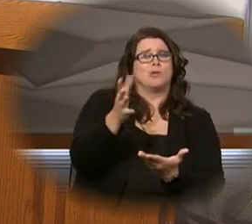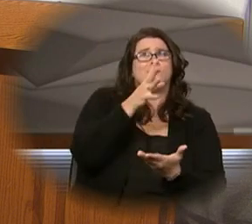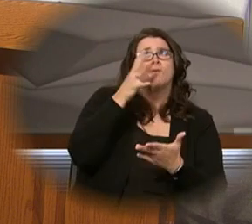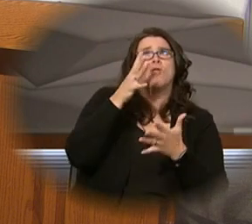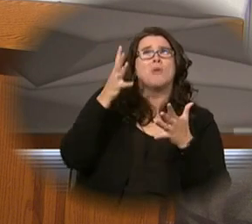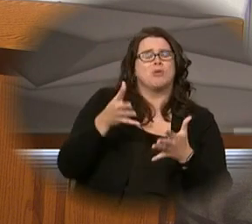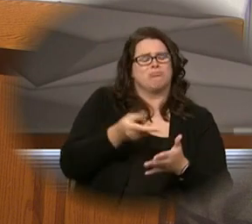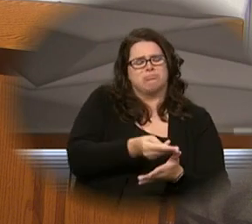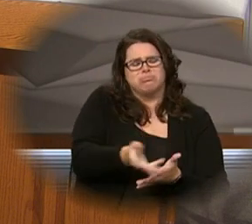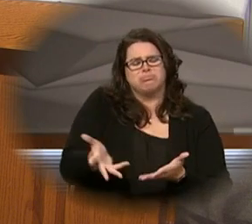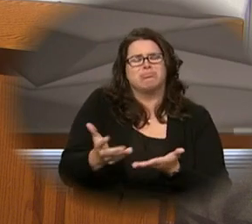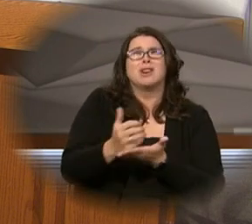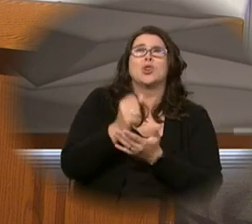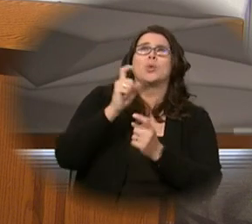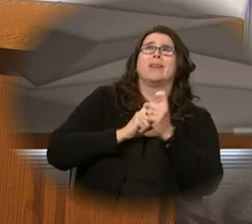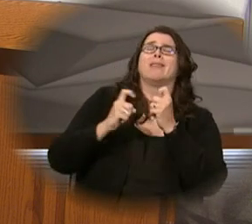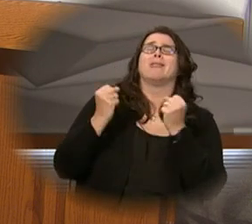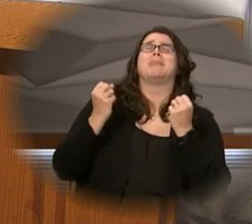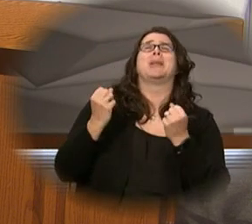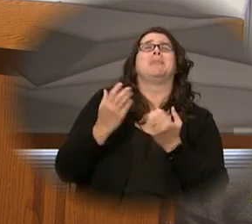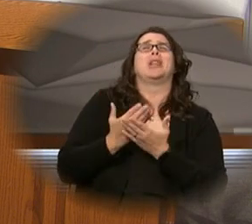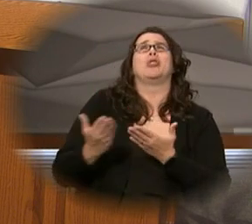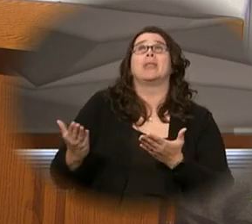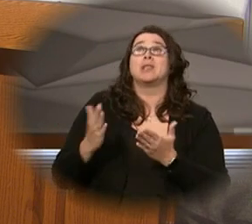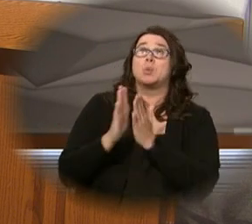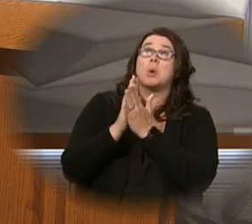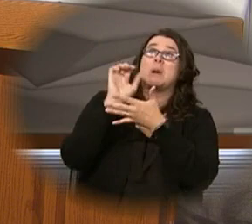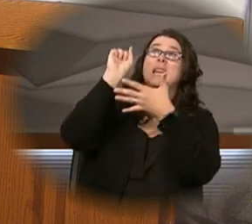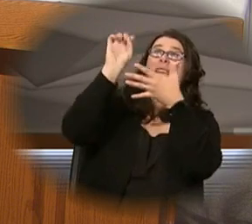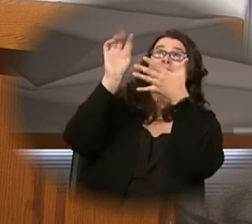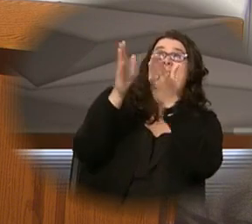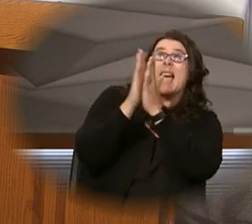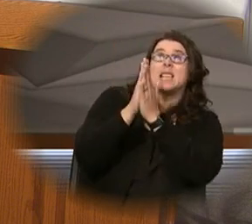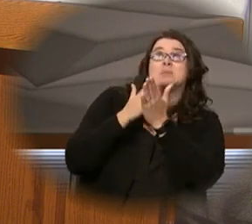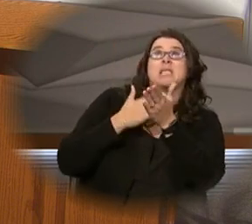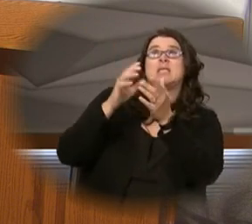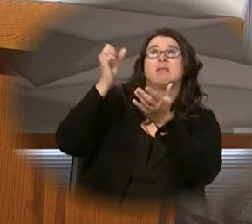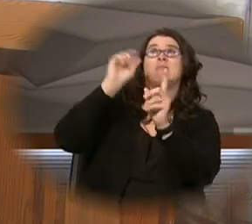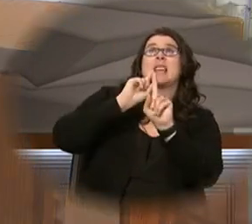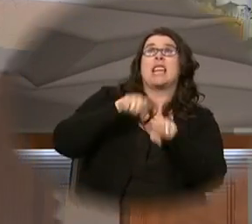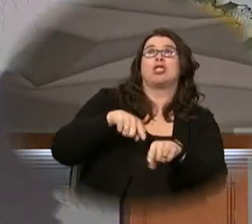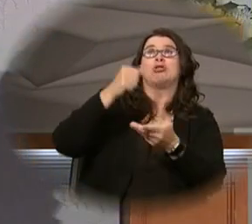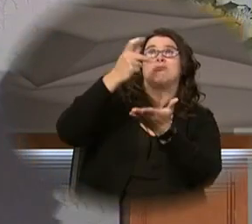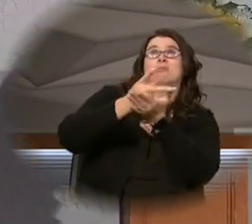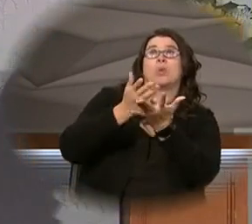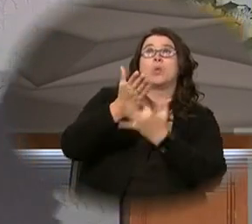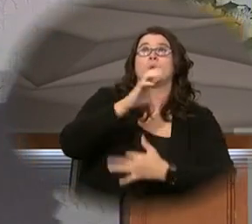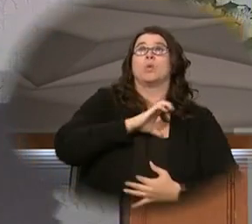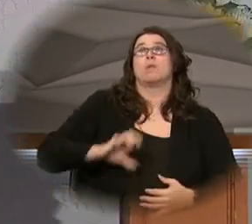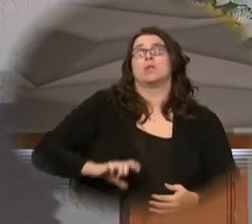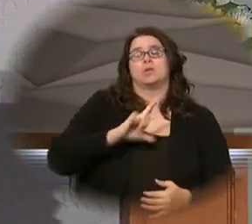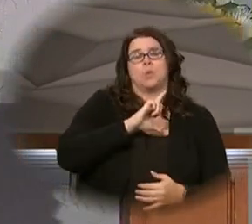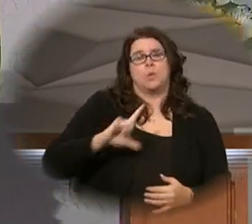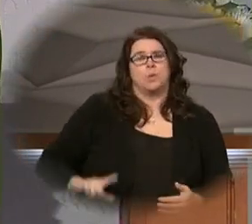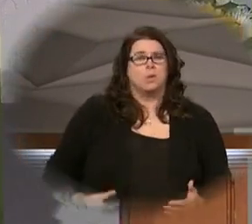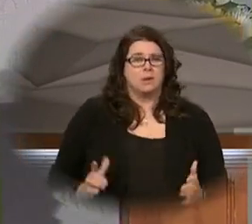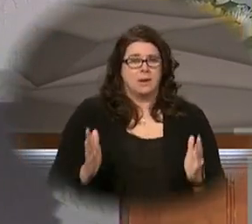you give us every good thing. Grant, please, what we ask in the name of Jesus Christ, our Lord. Amen.